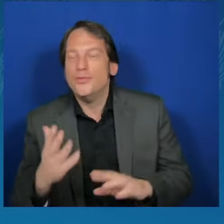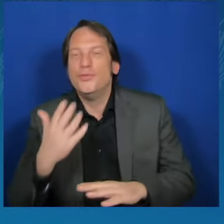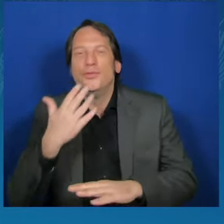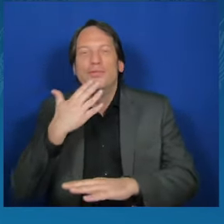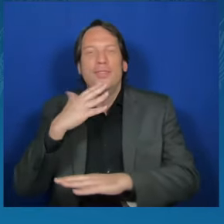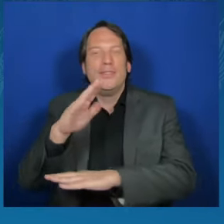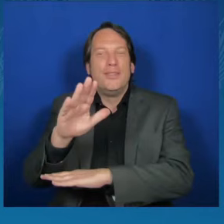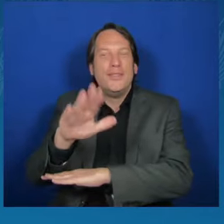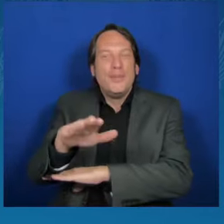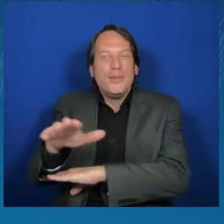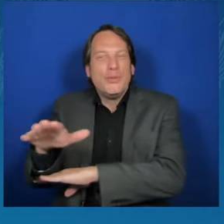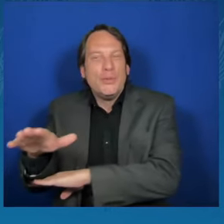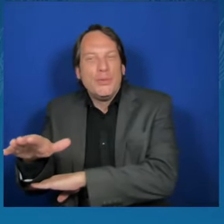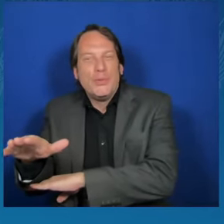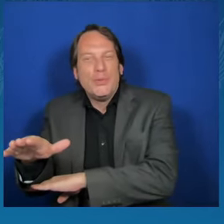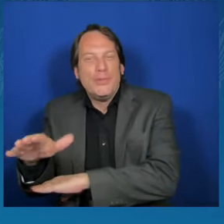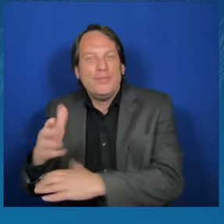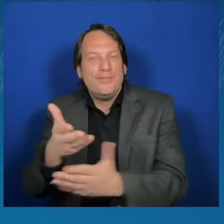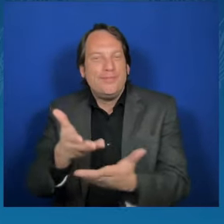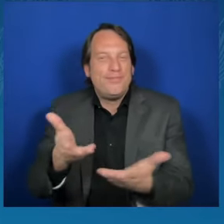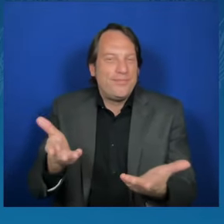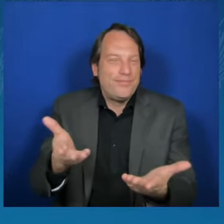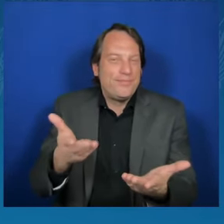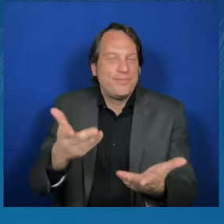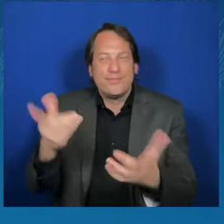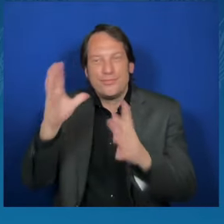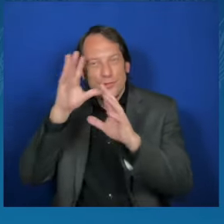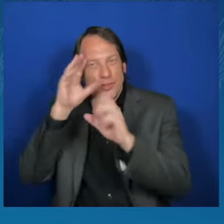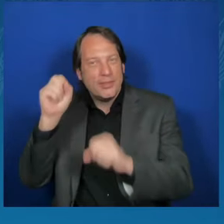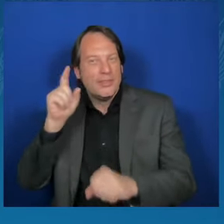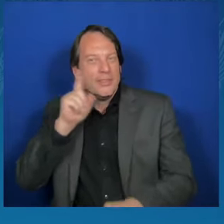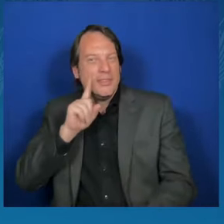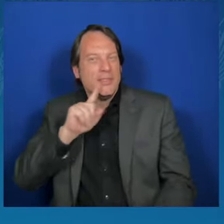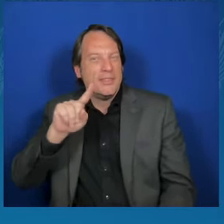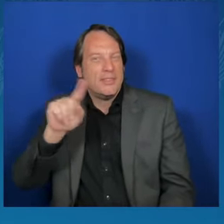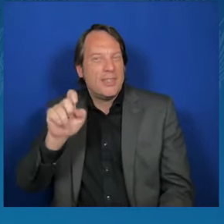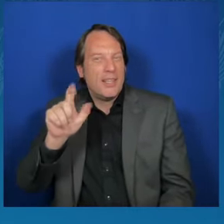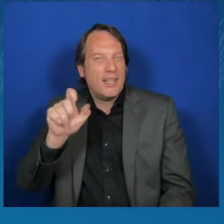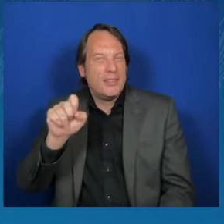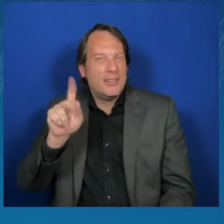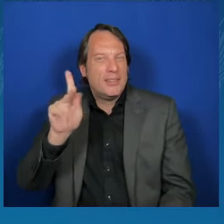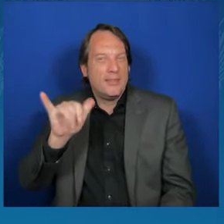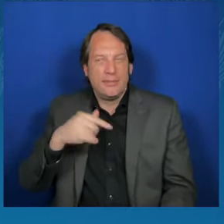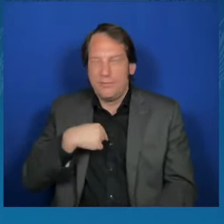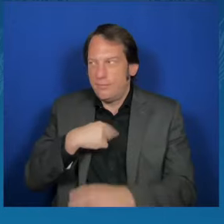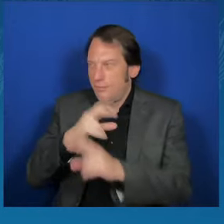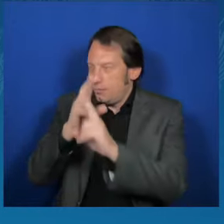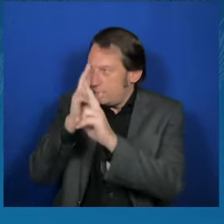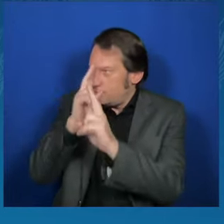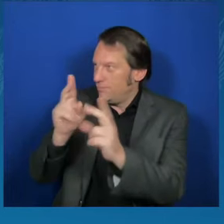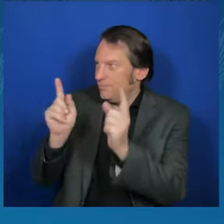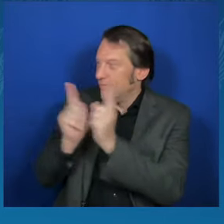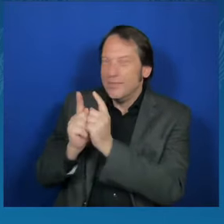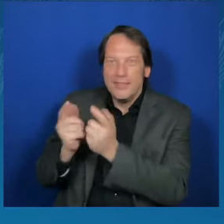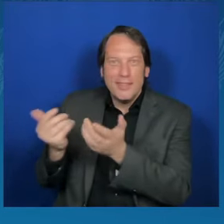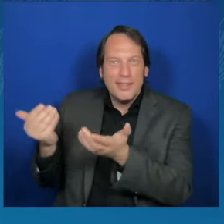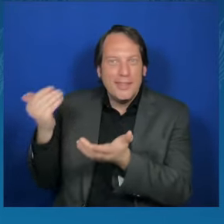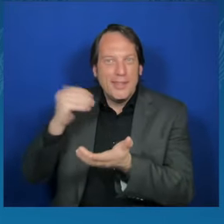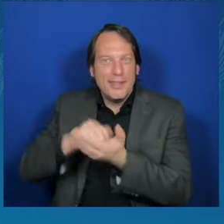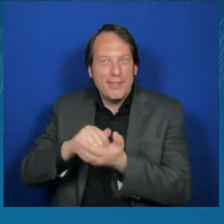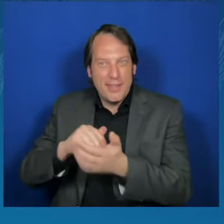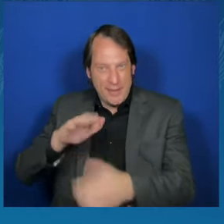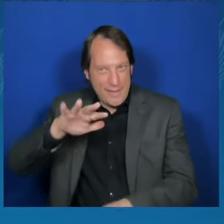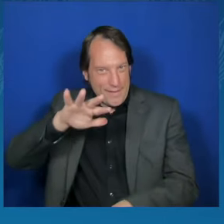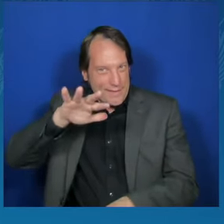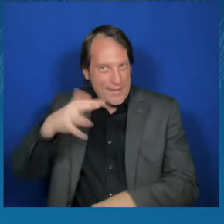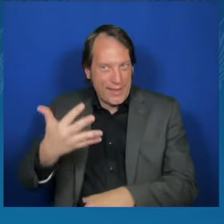President Zelensky, it was my honor to meet with you again. This is our fifth meeting by my count, and our